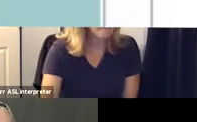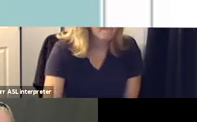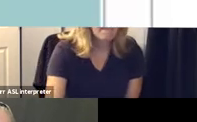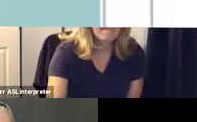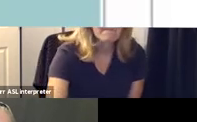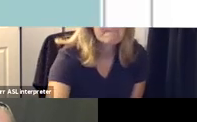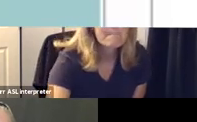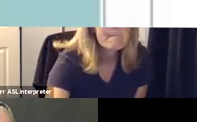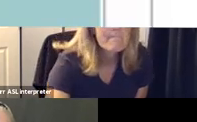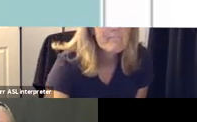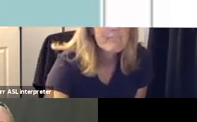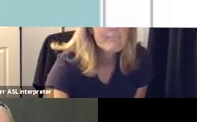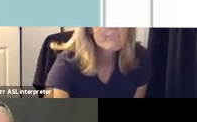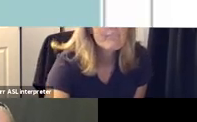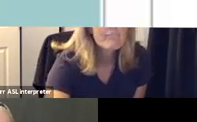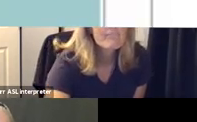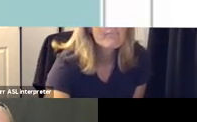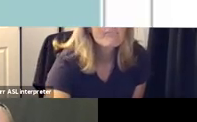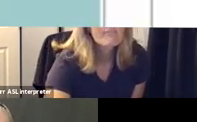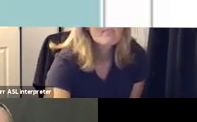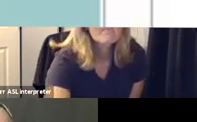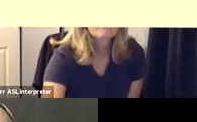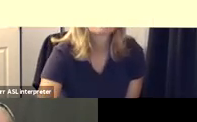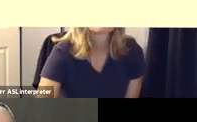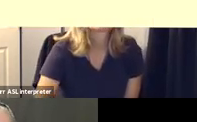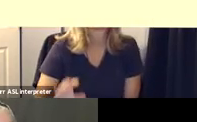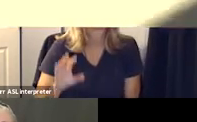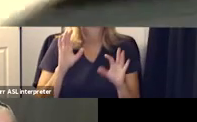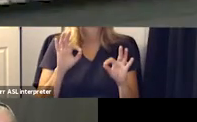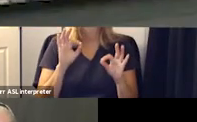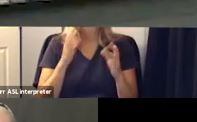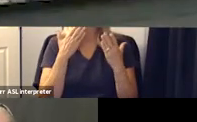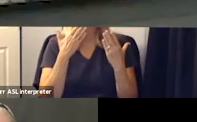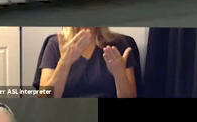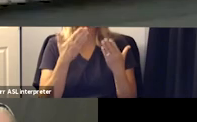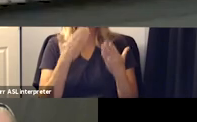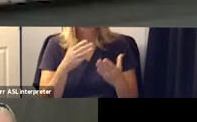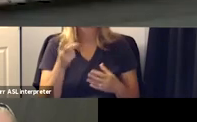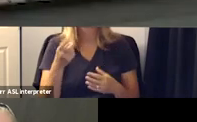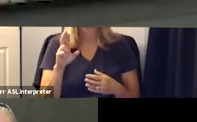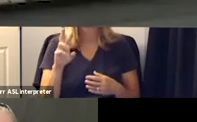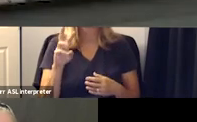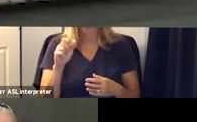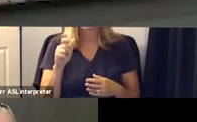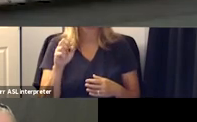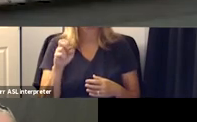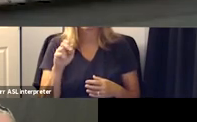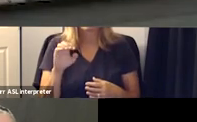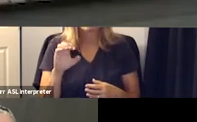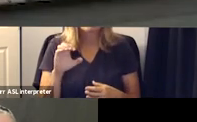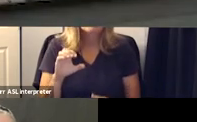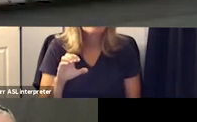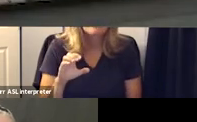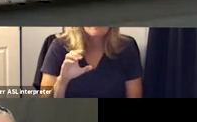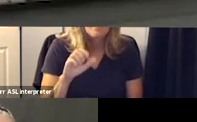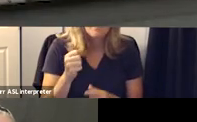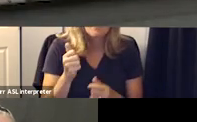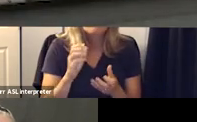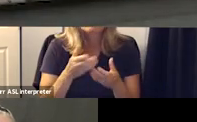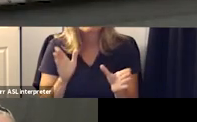thank you next slide thank you very much dr wagenek mr heel are there any public comments